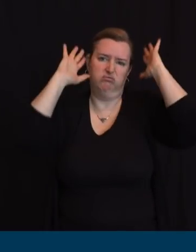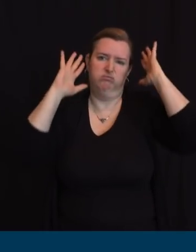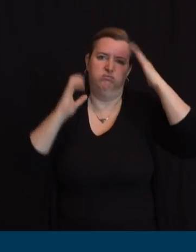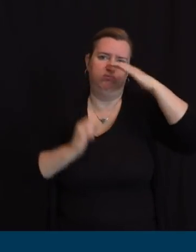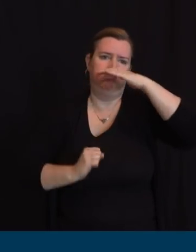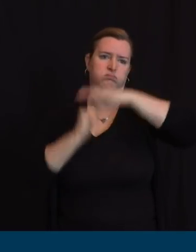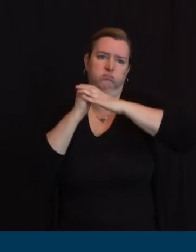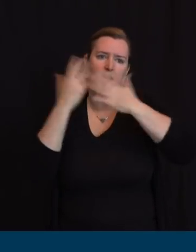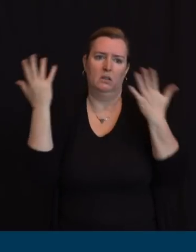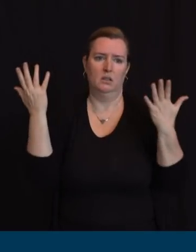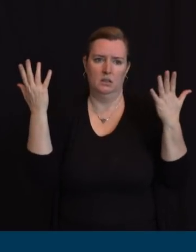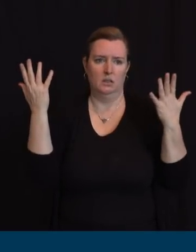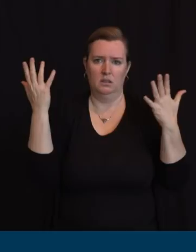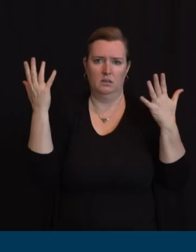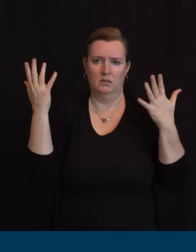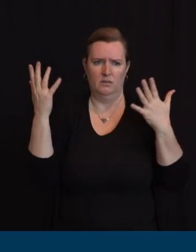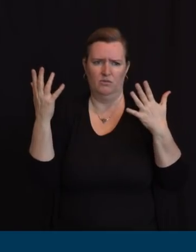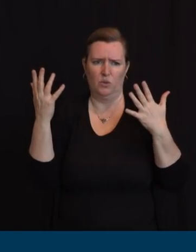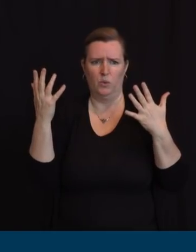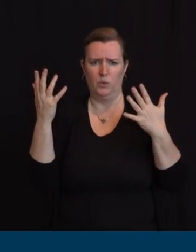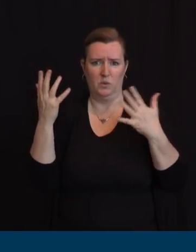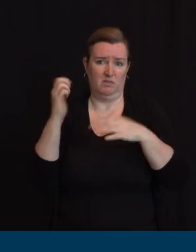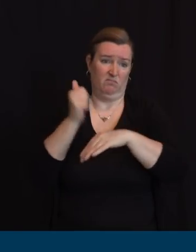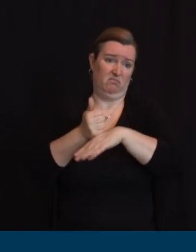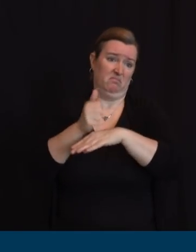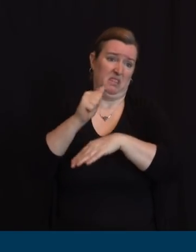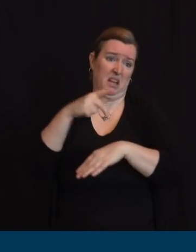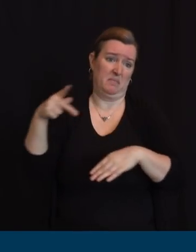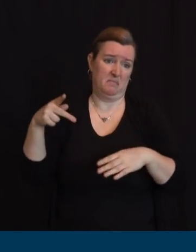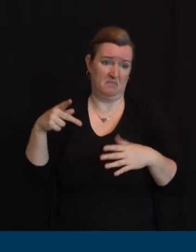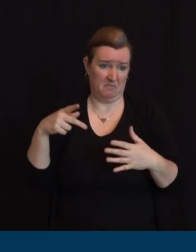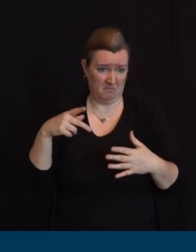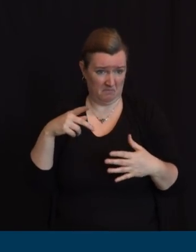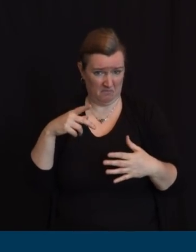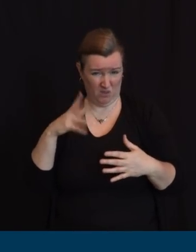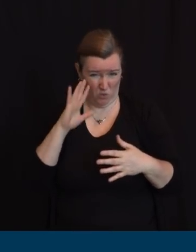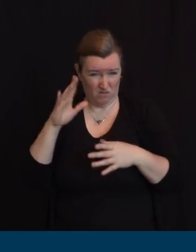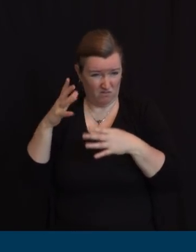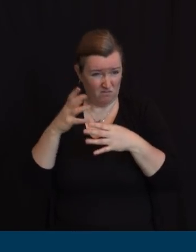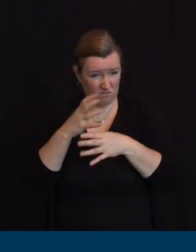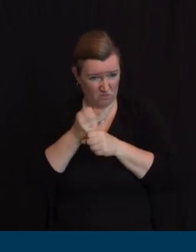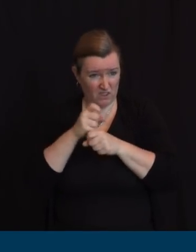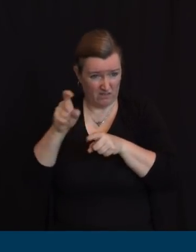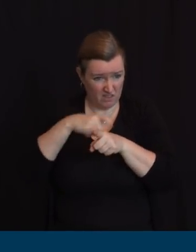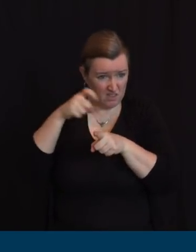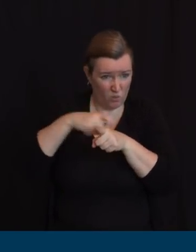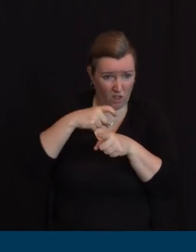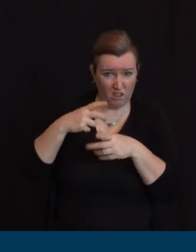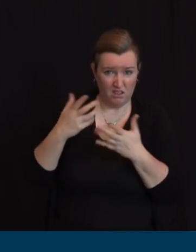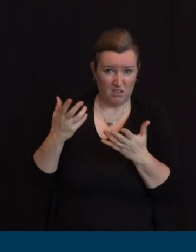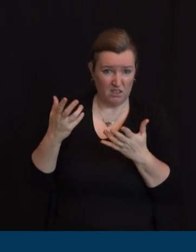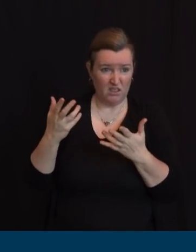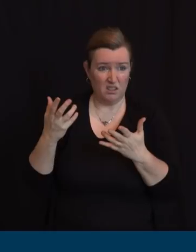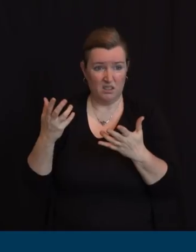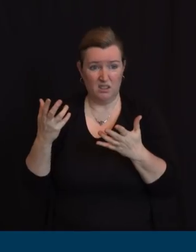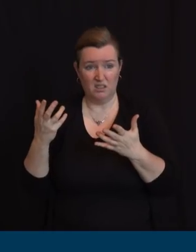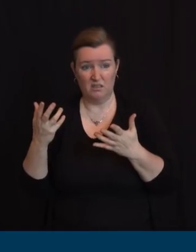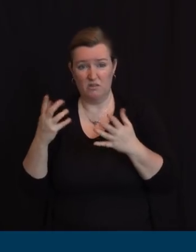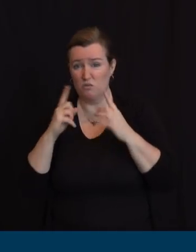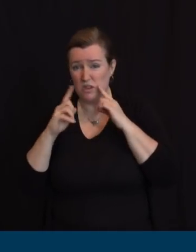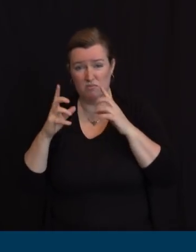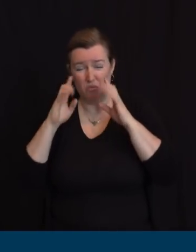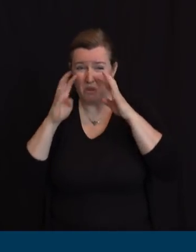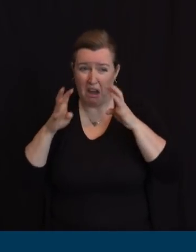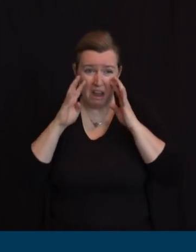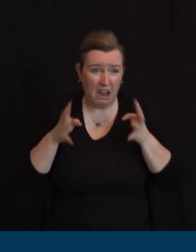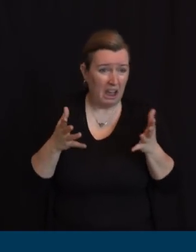continual calls, people crying, calling our news department, complaining about not being able to get through. They get through, they're an hour